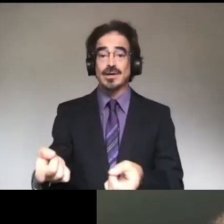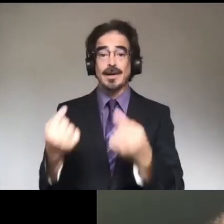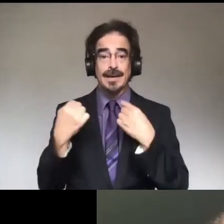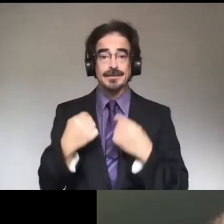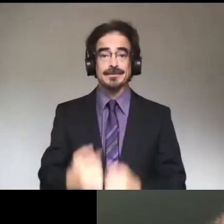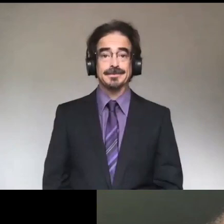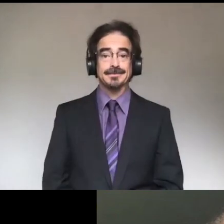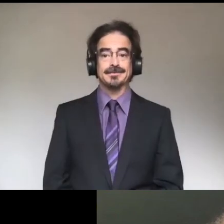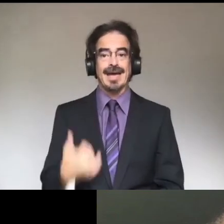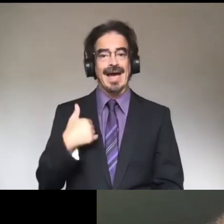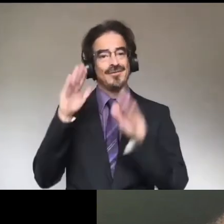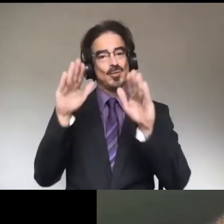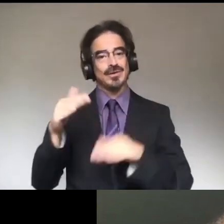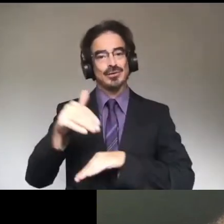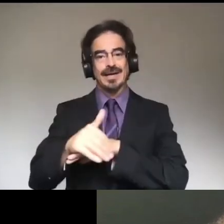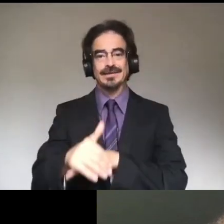Have a great night.